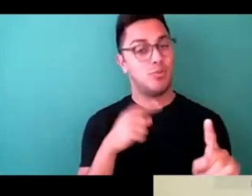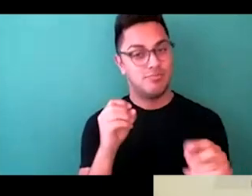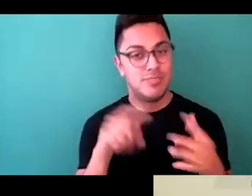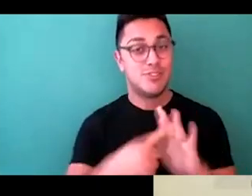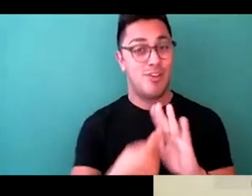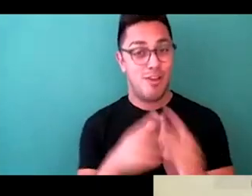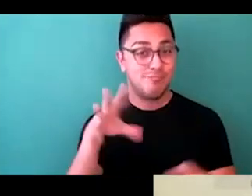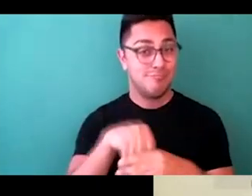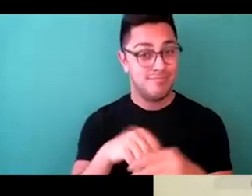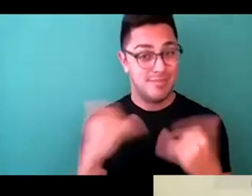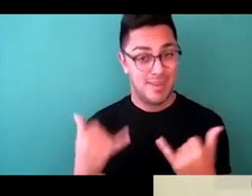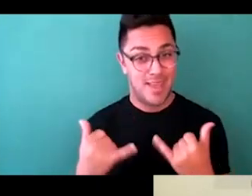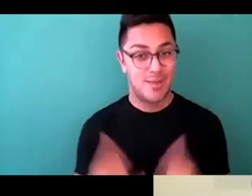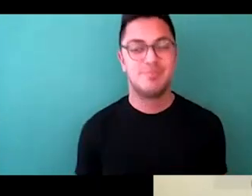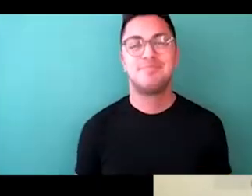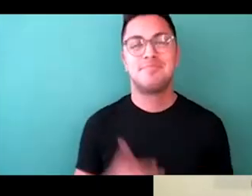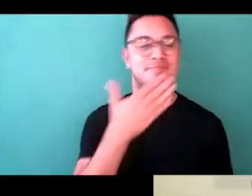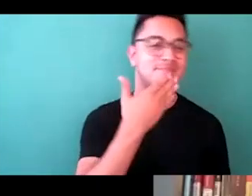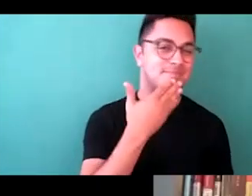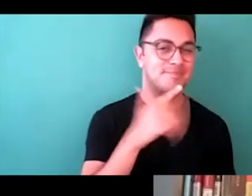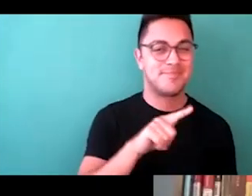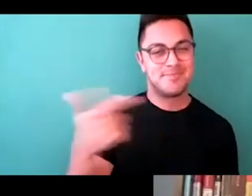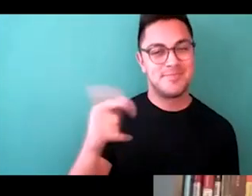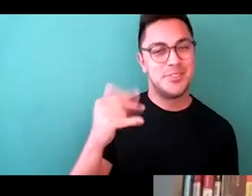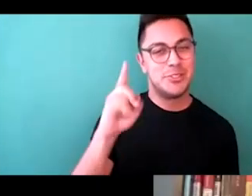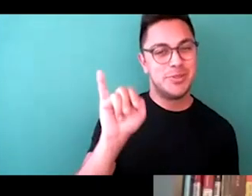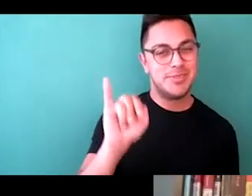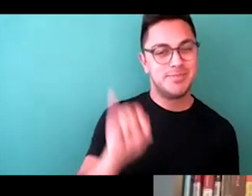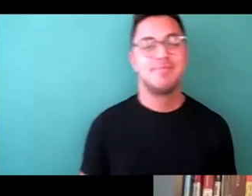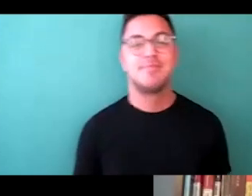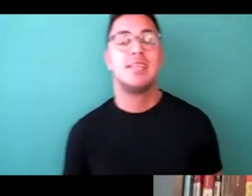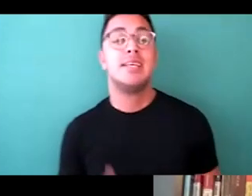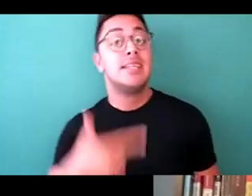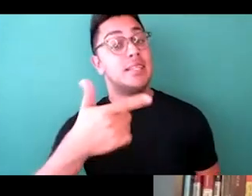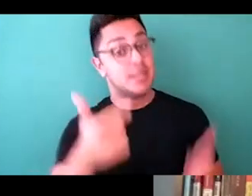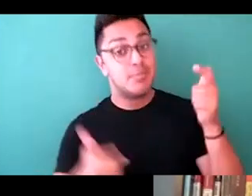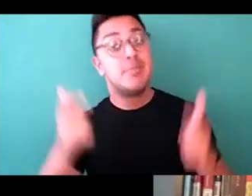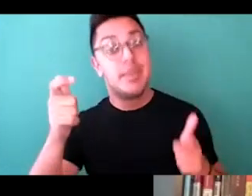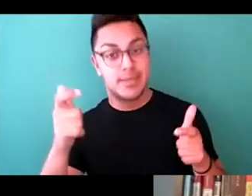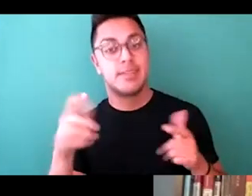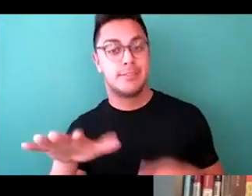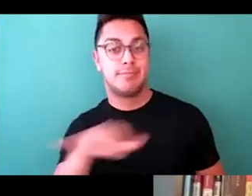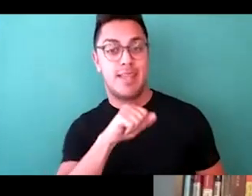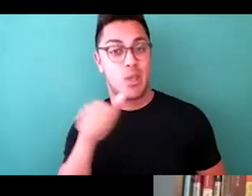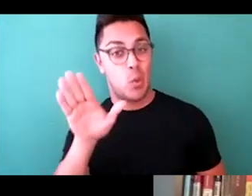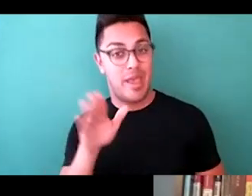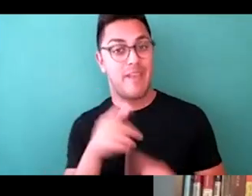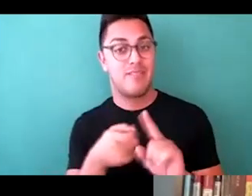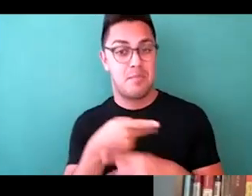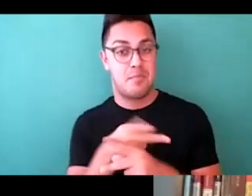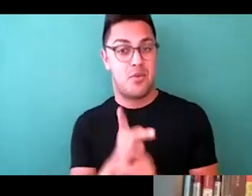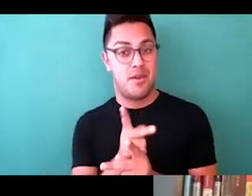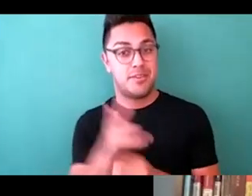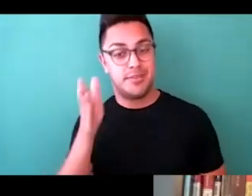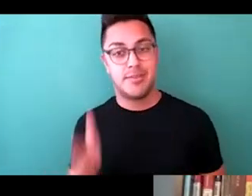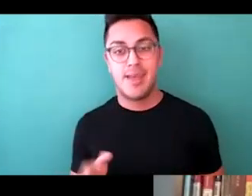Beautiful. Thank you. Jodi. The biggest takeaway, I think, from a production side is, as I mentioned, nothing